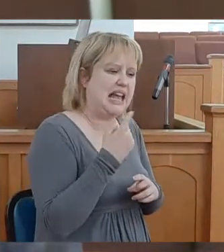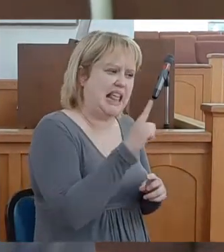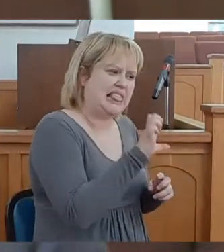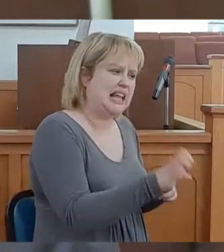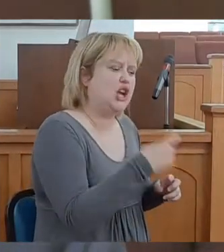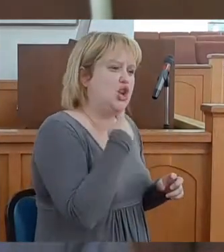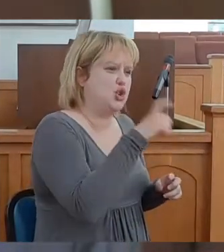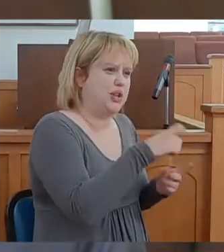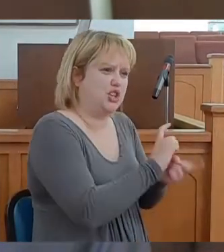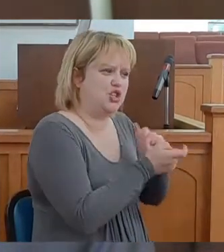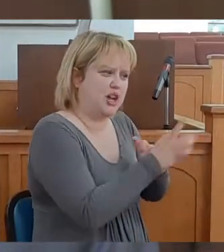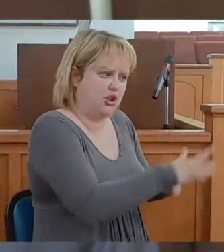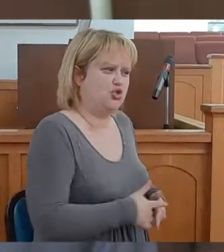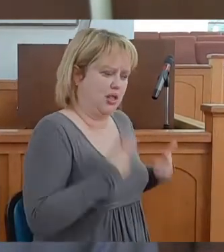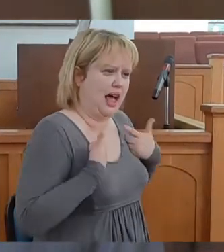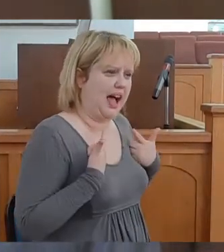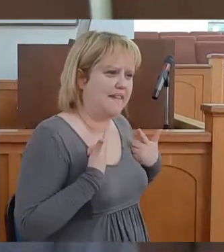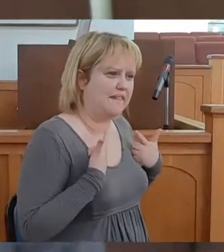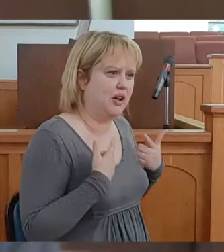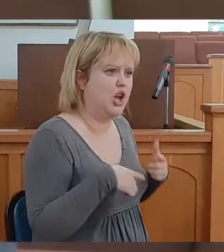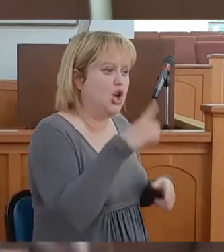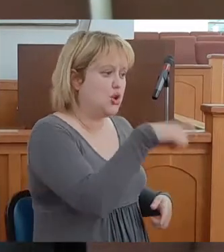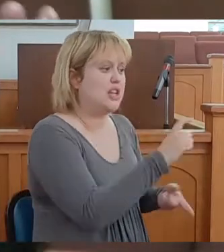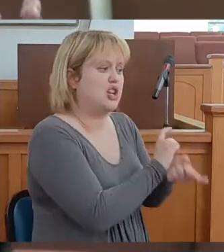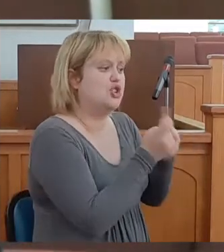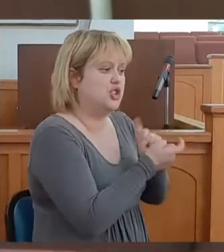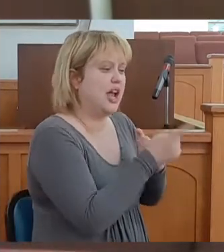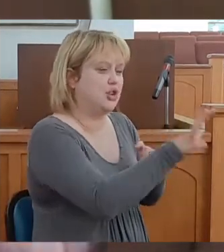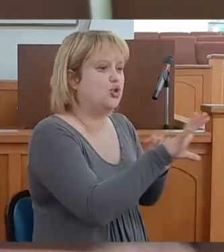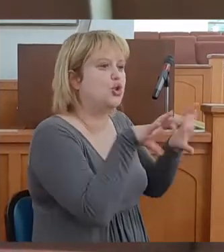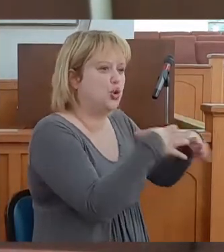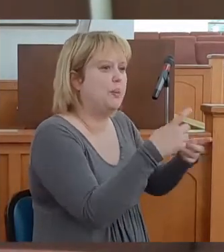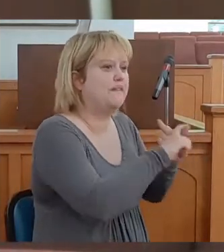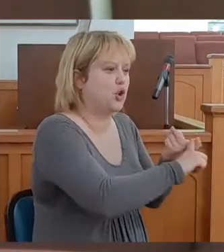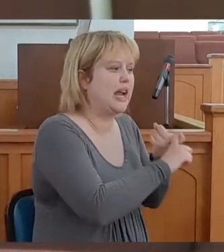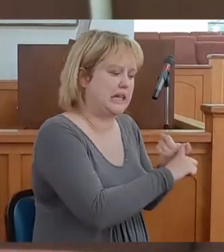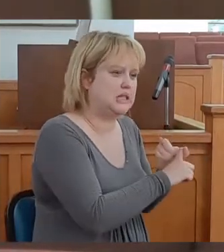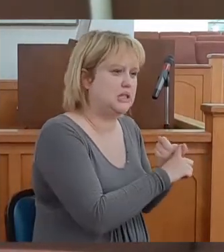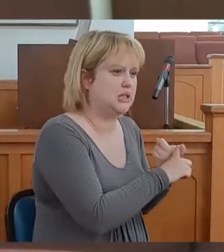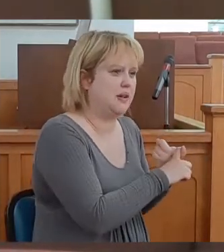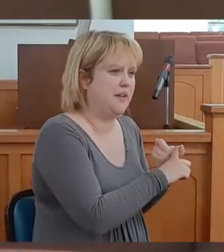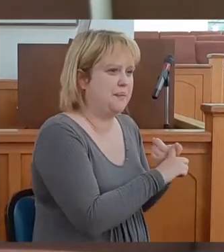Lee, you need to change your lifestyle. You need to change your group of friends.